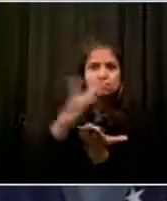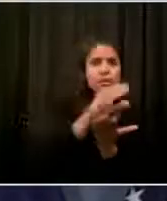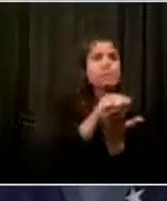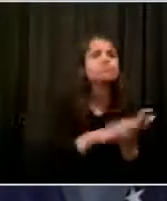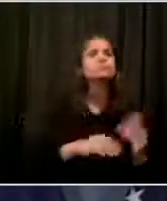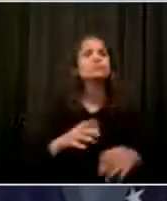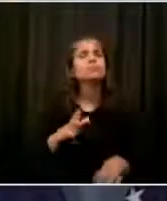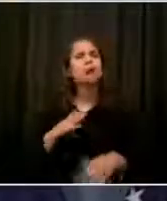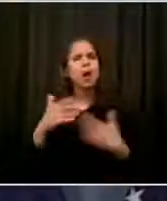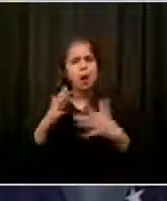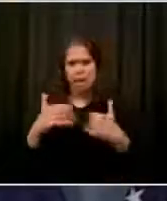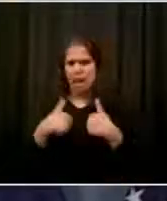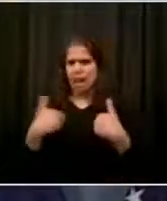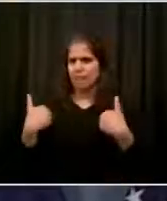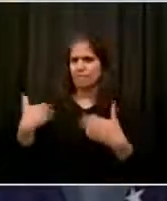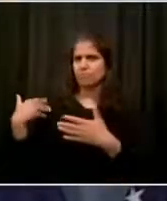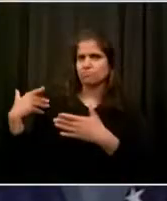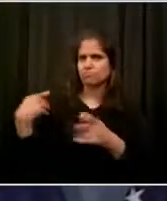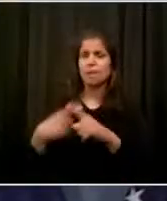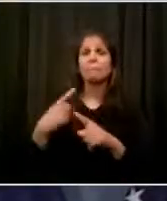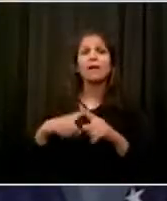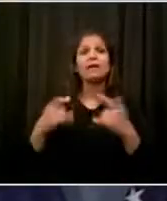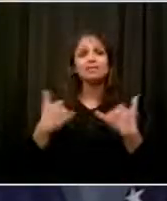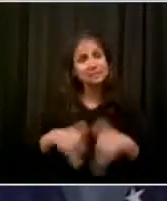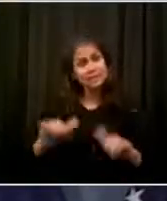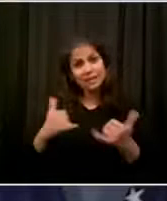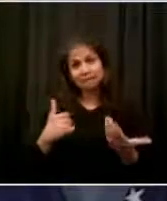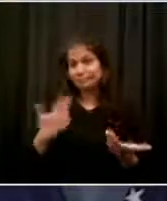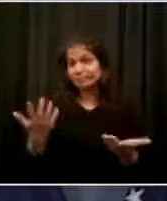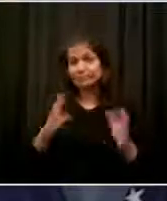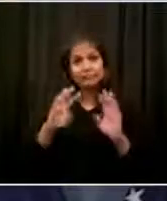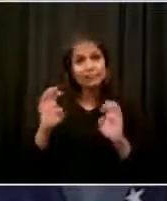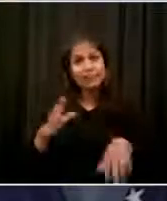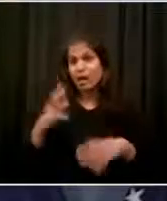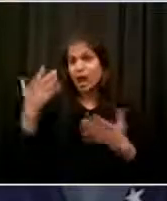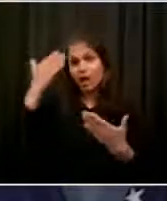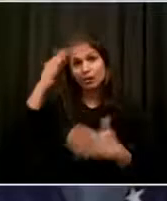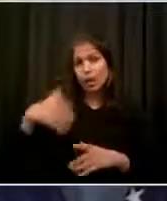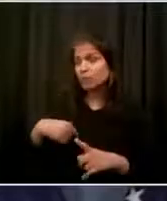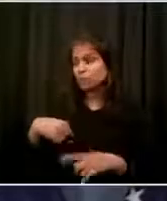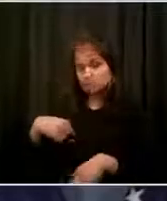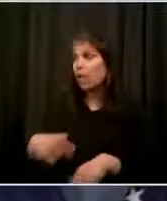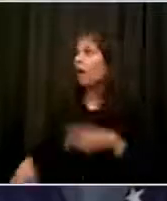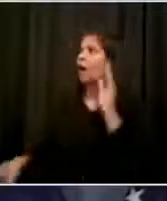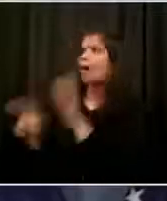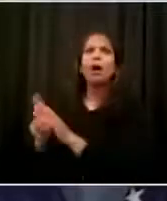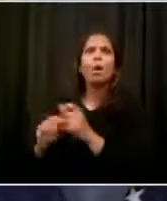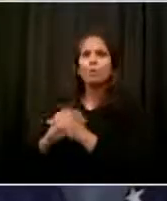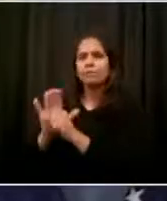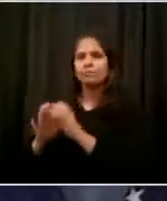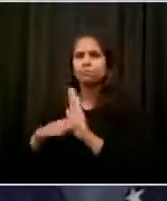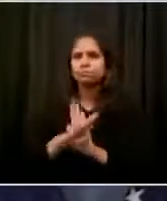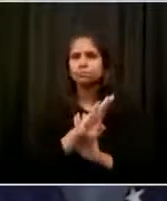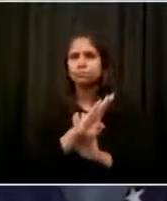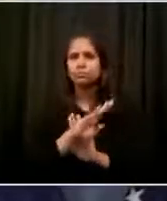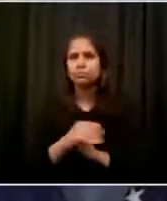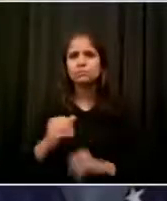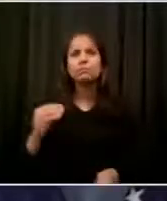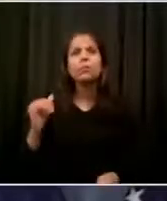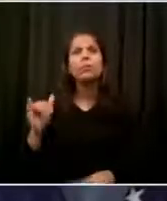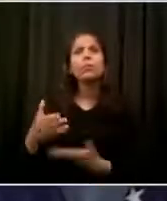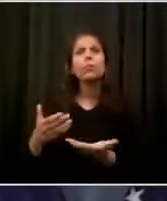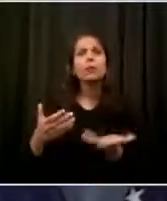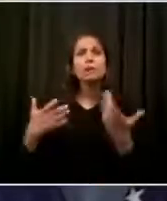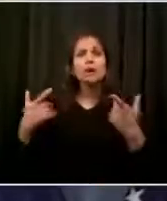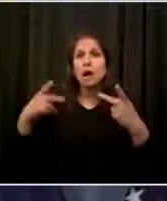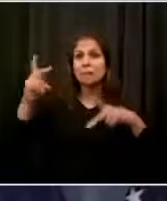perfect. So you will see some spread of disease when people go back to work. Our job is to keep it very contained, and if we see a localized site that needs to be addressed immediately